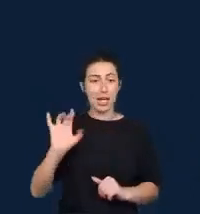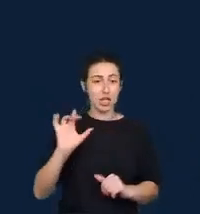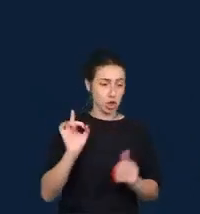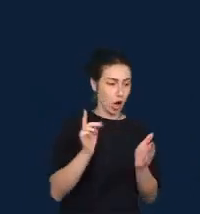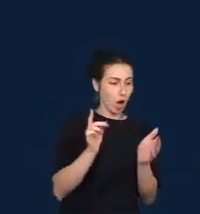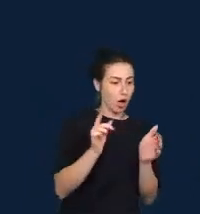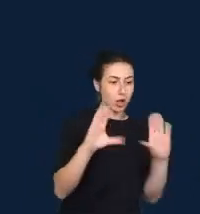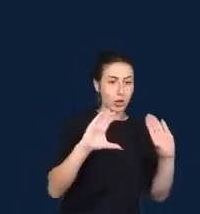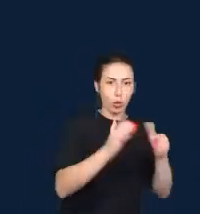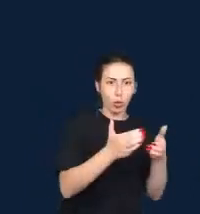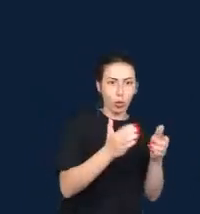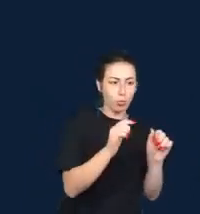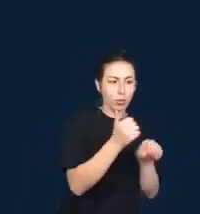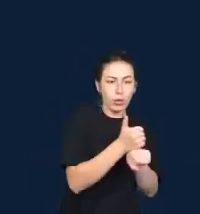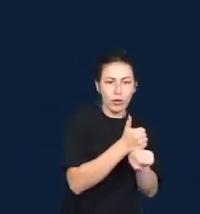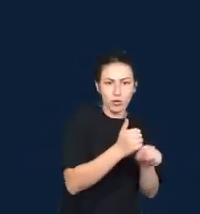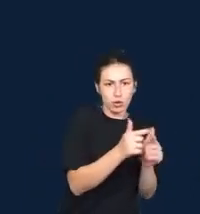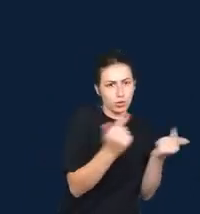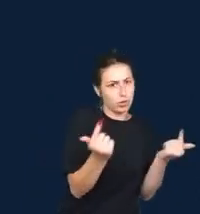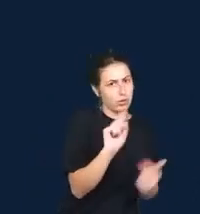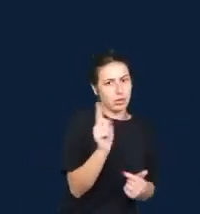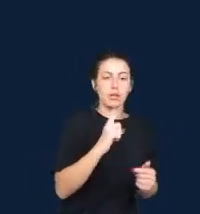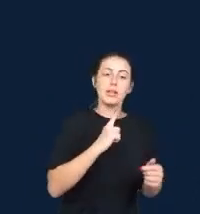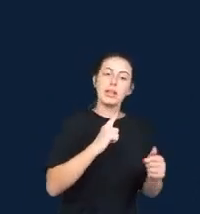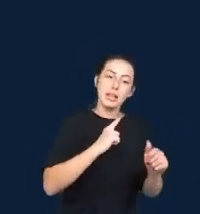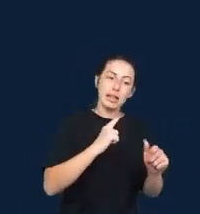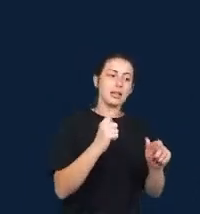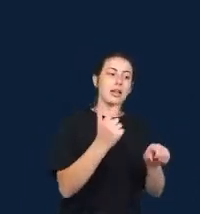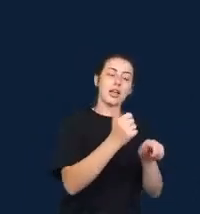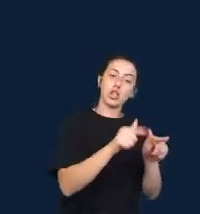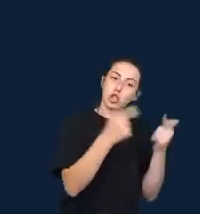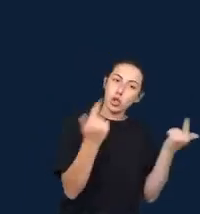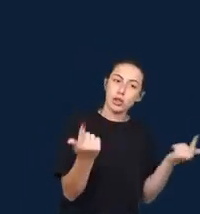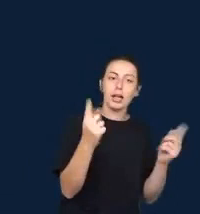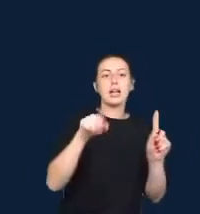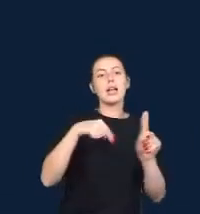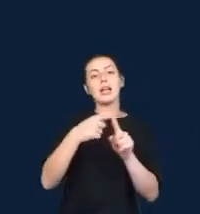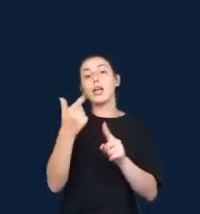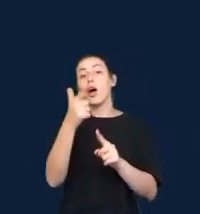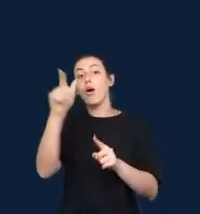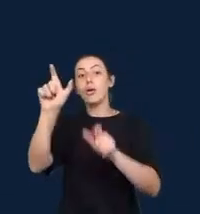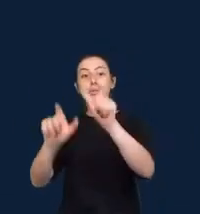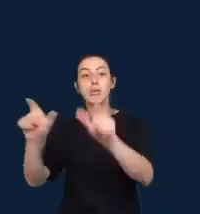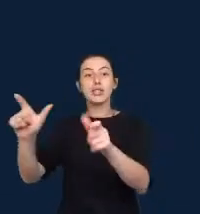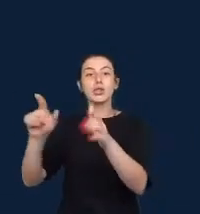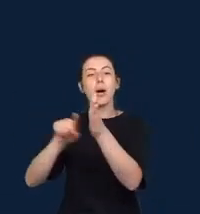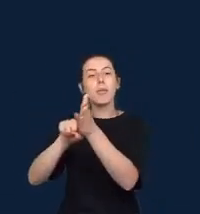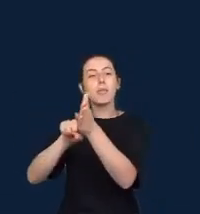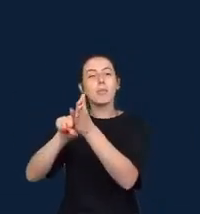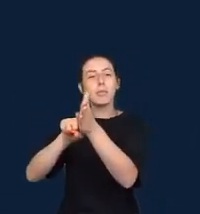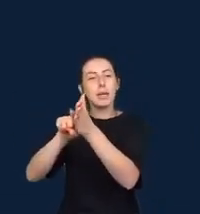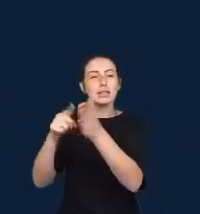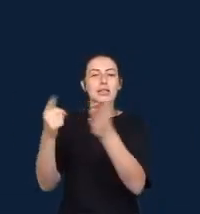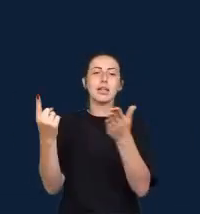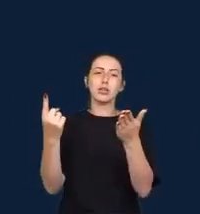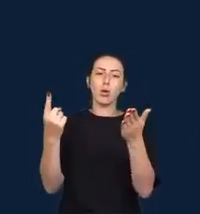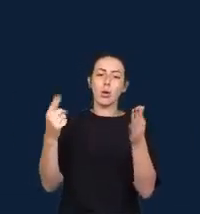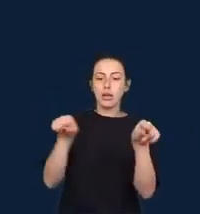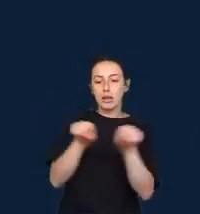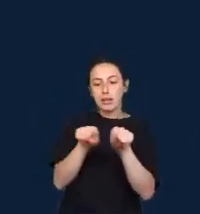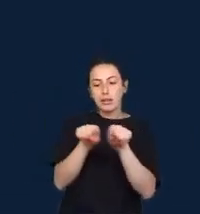in investigations about algorithmic power and about unequal power distributions in the data society.